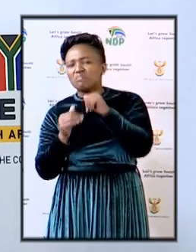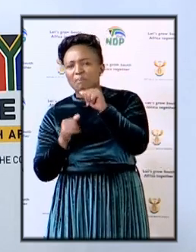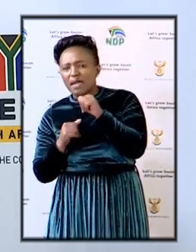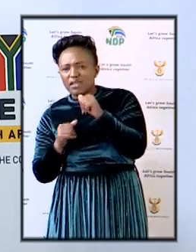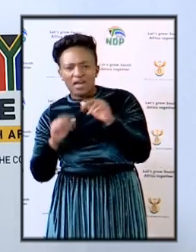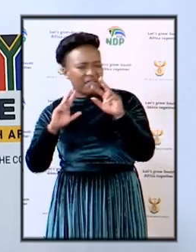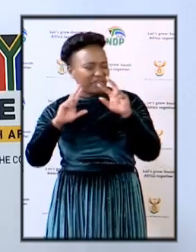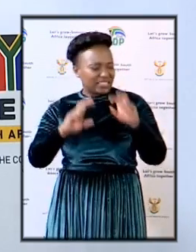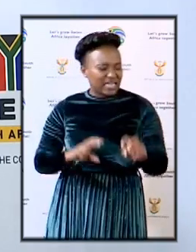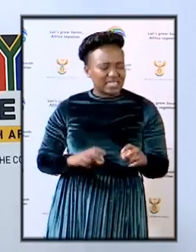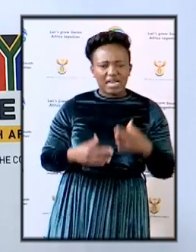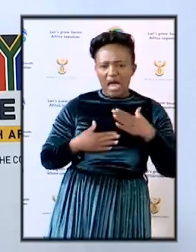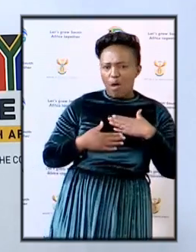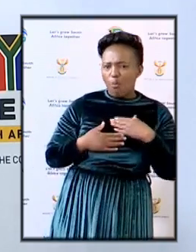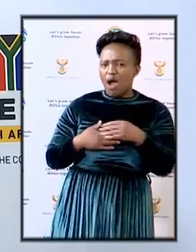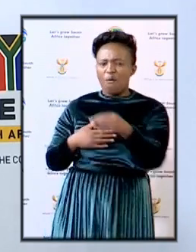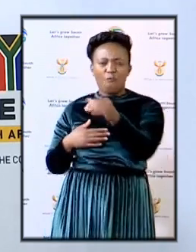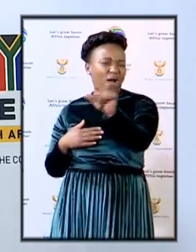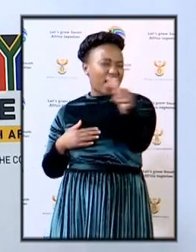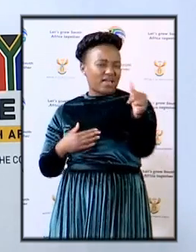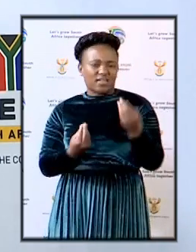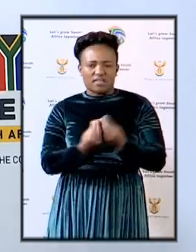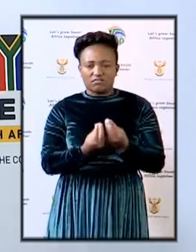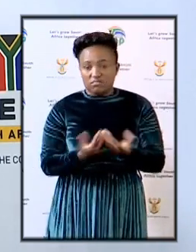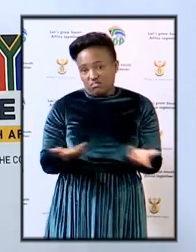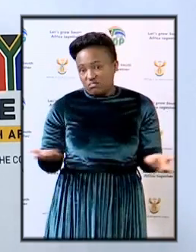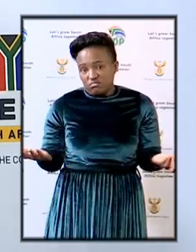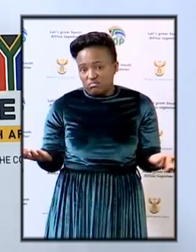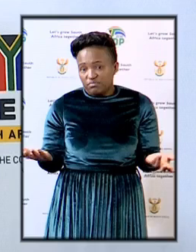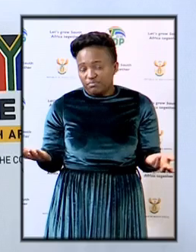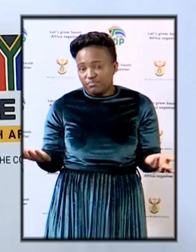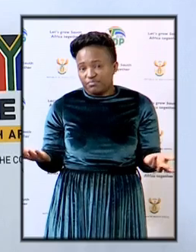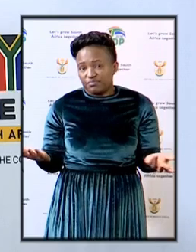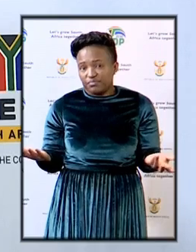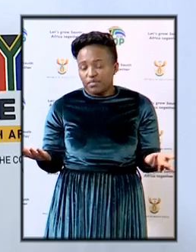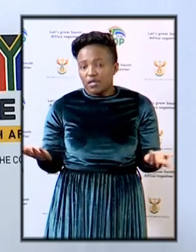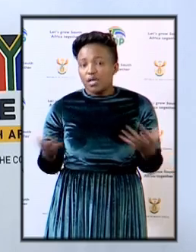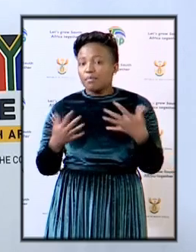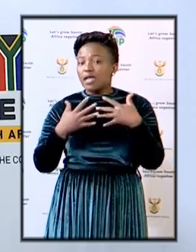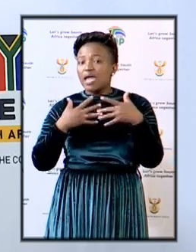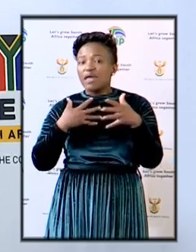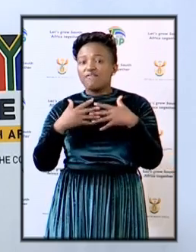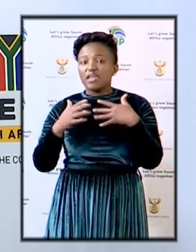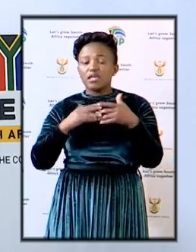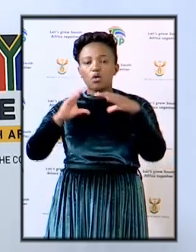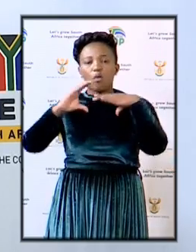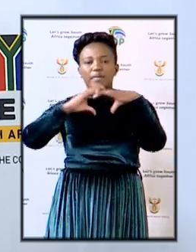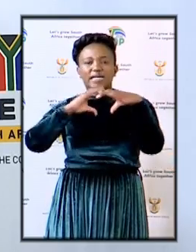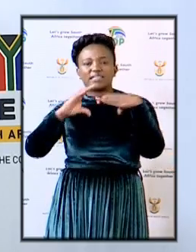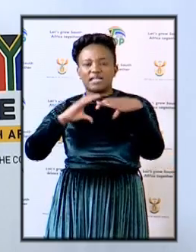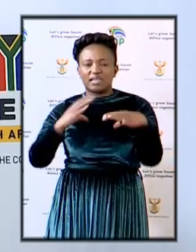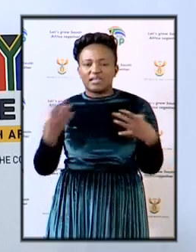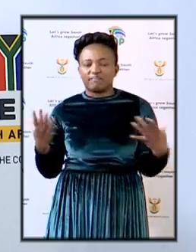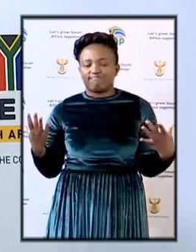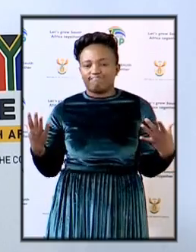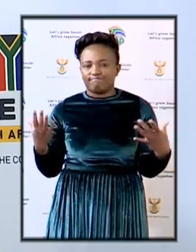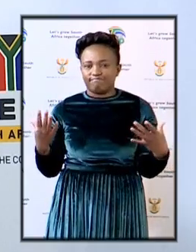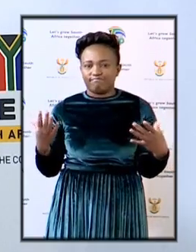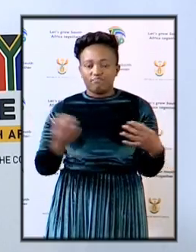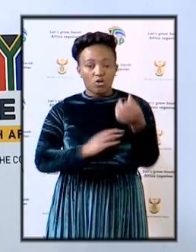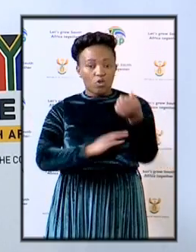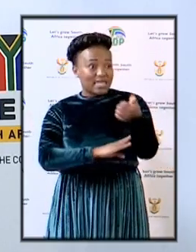investigation whether we are conducting or otherwise but any communication with the